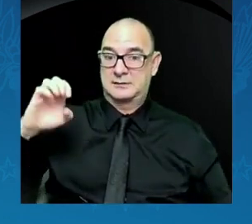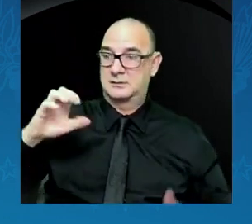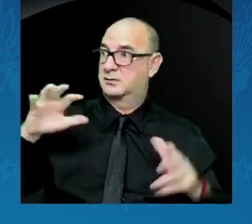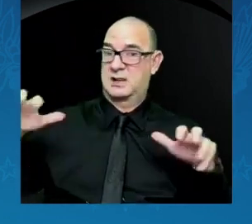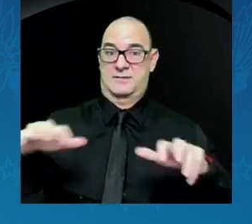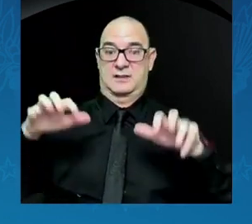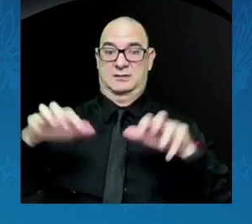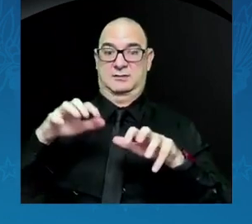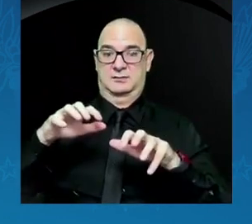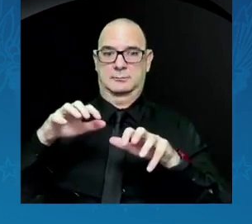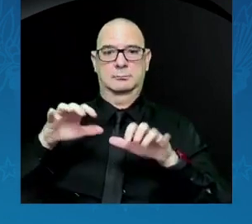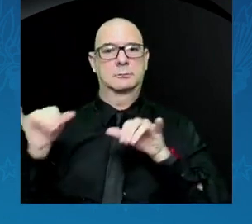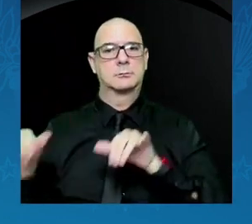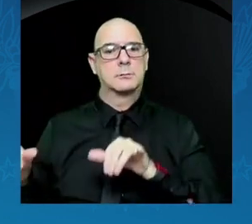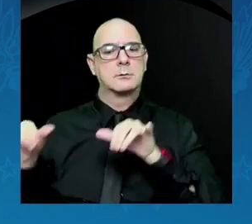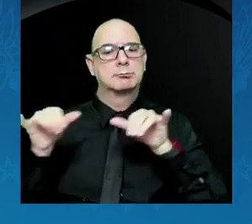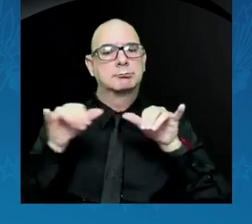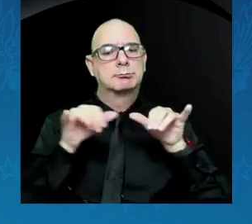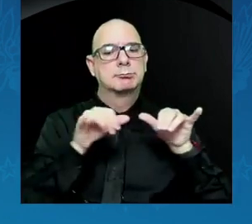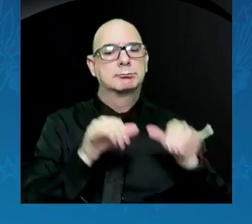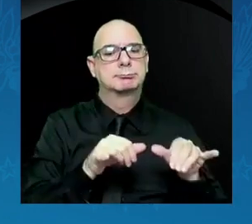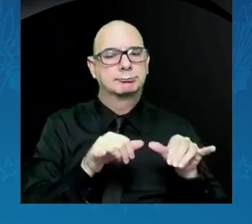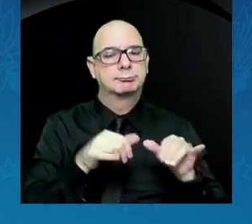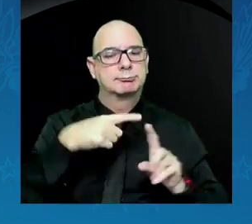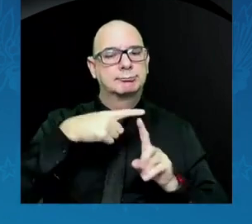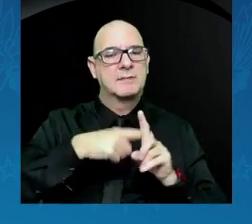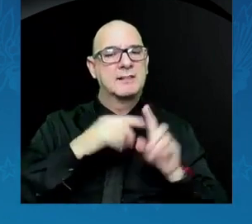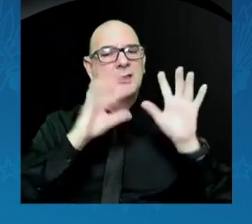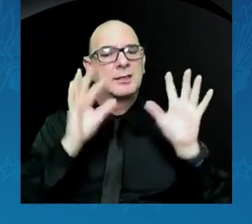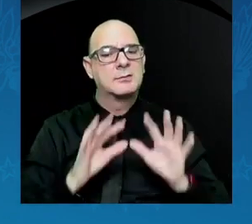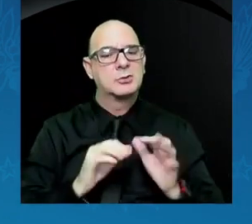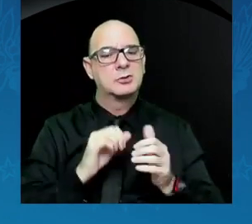Space activity is education.